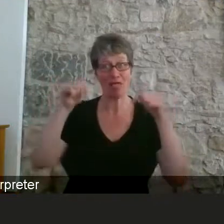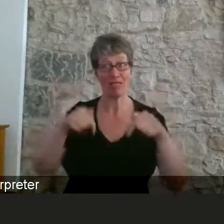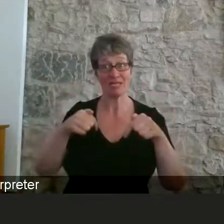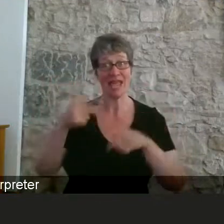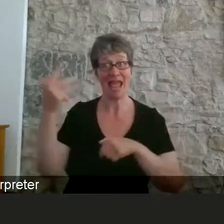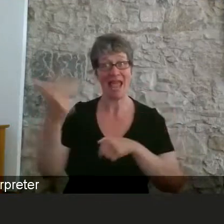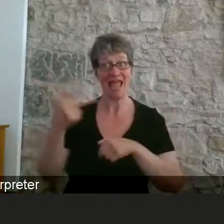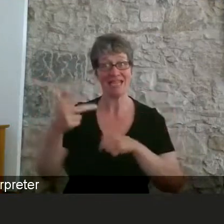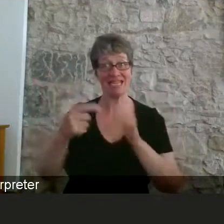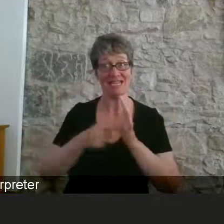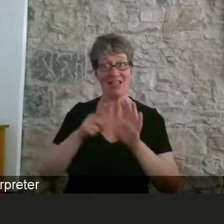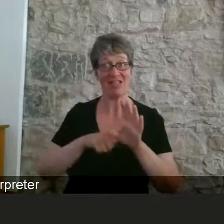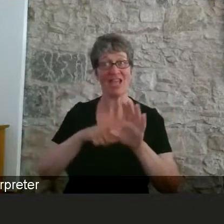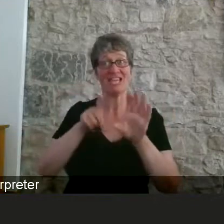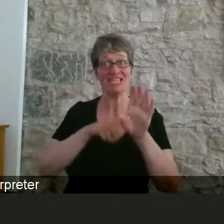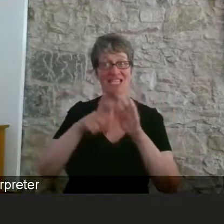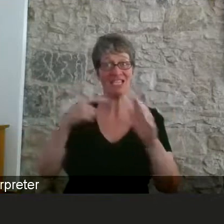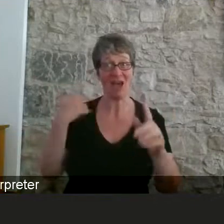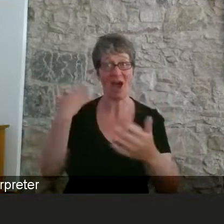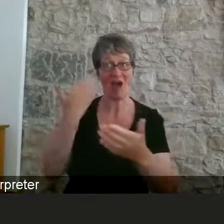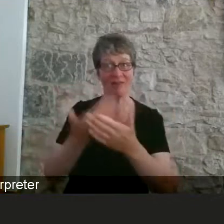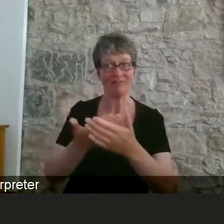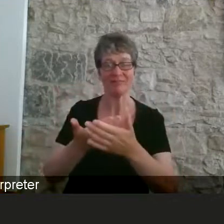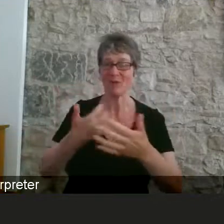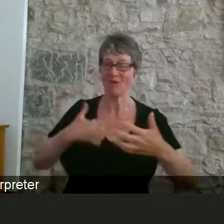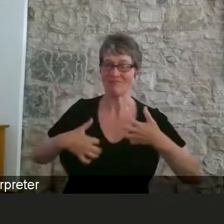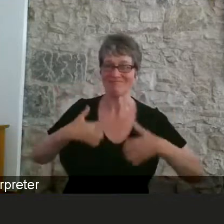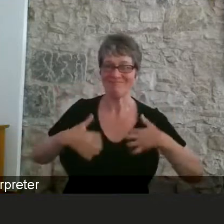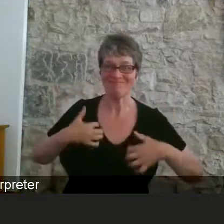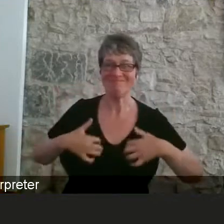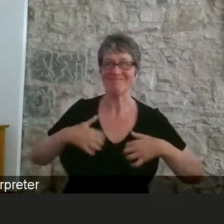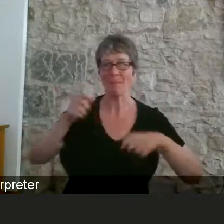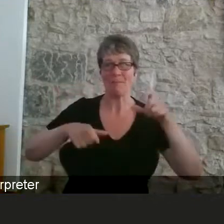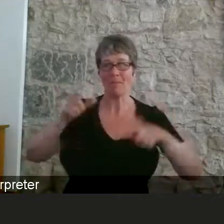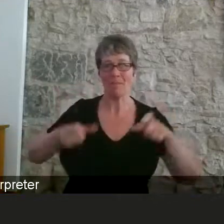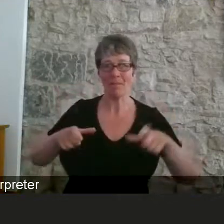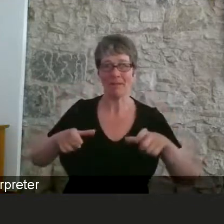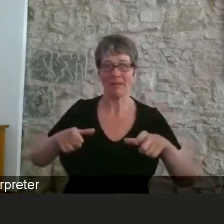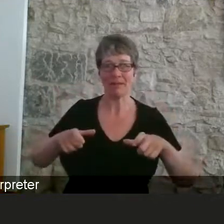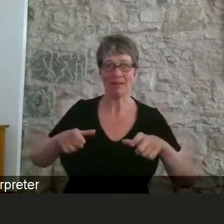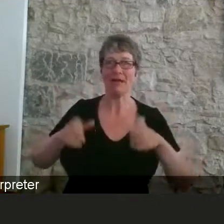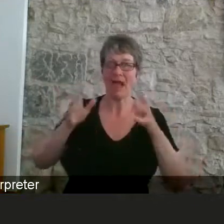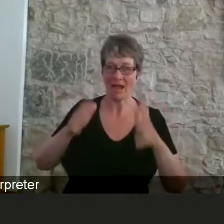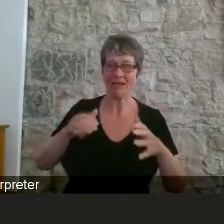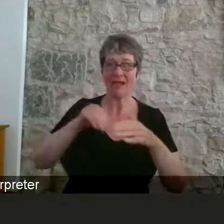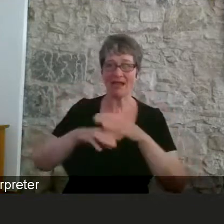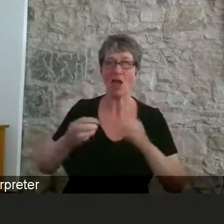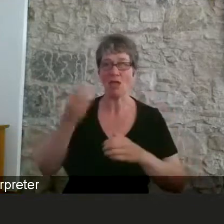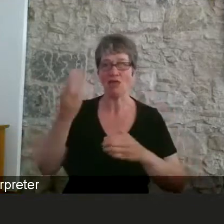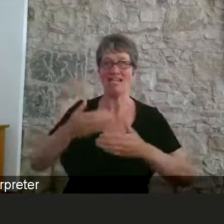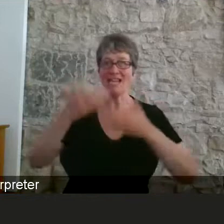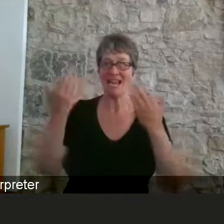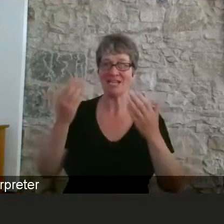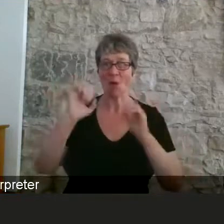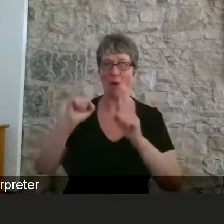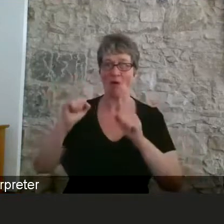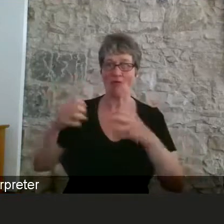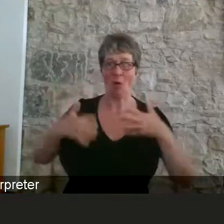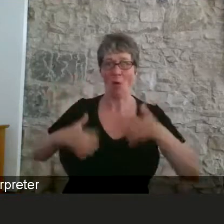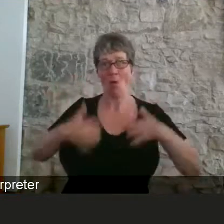provoking, inspiring and informing people of all ages and from every walk of life to engage in three days of spirited debate.